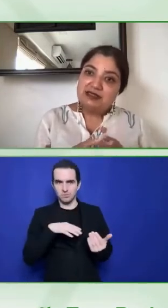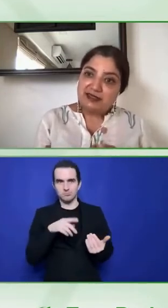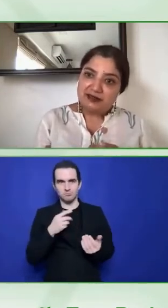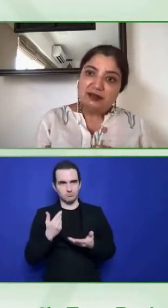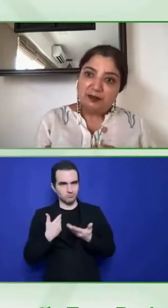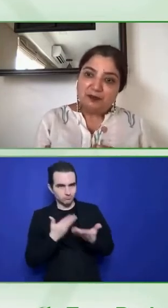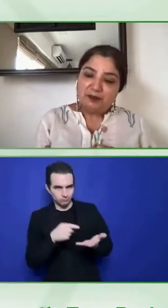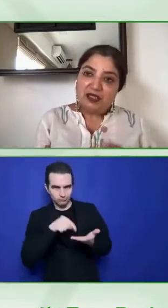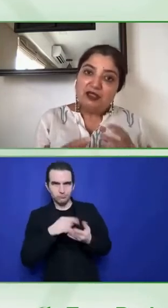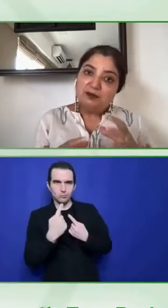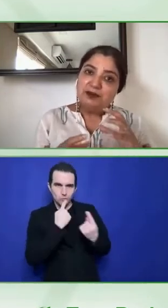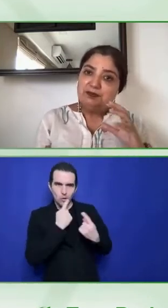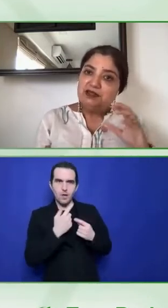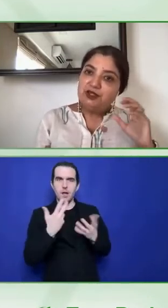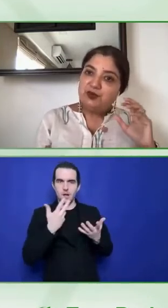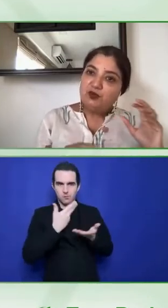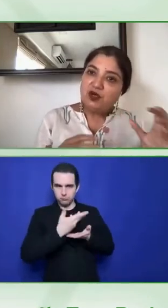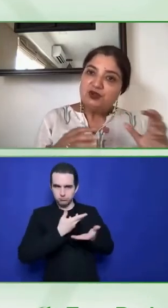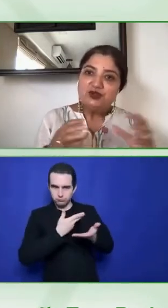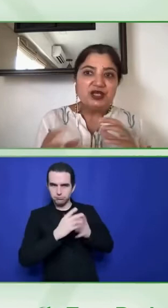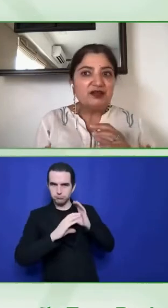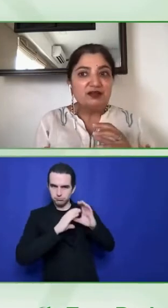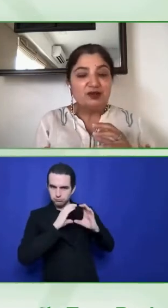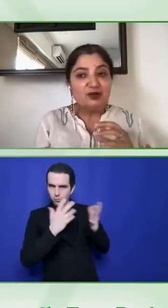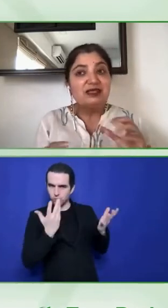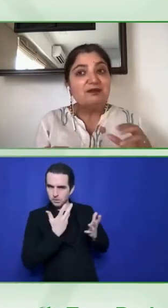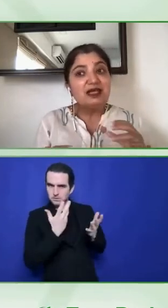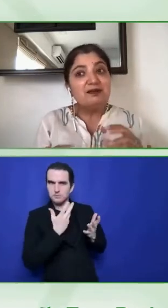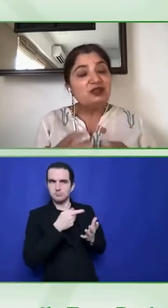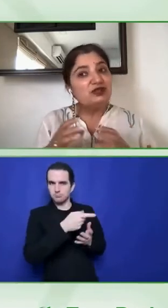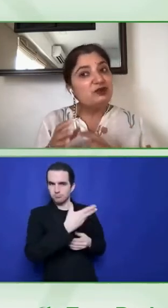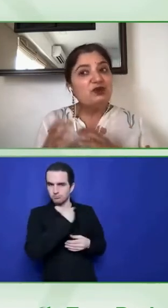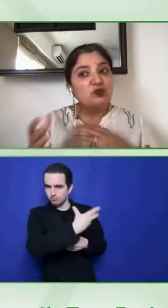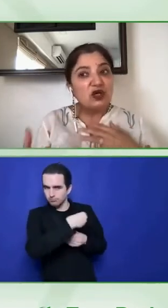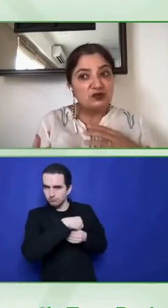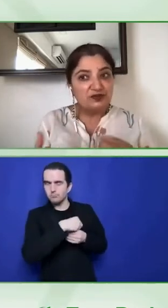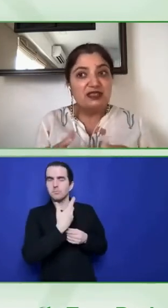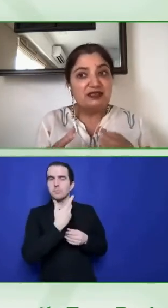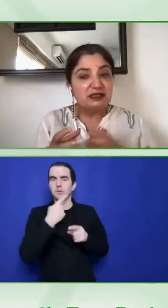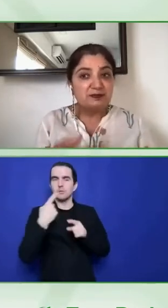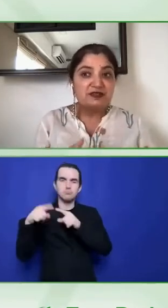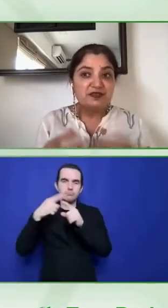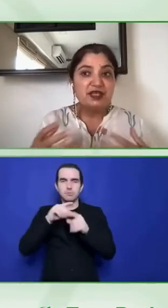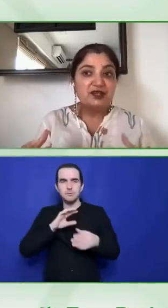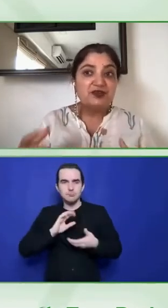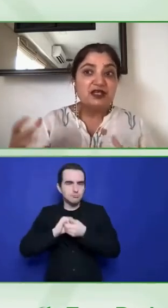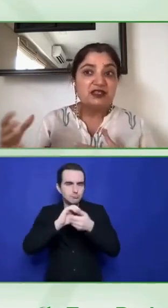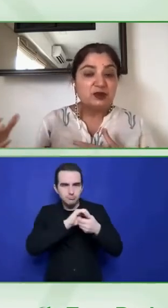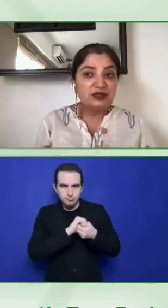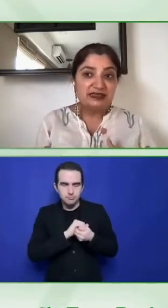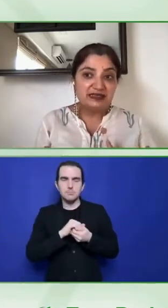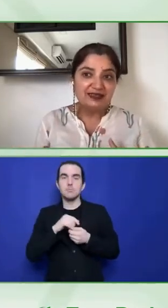cycle. People are doing one or the other or sometimes not even one of these specific areas holistically.